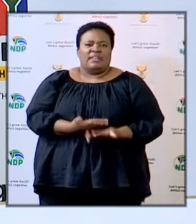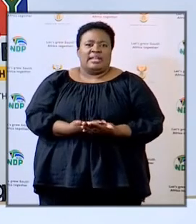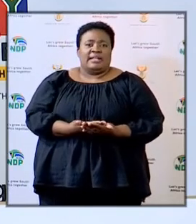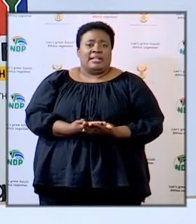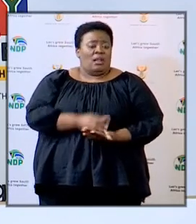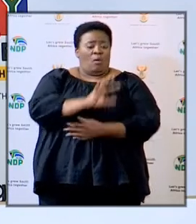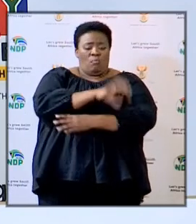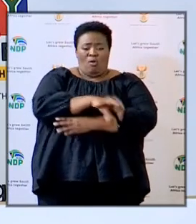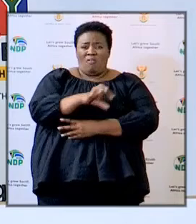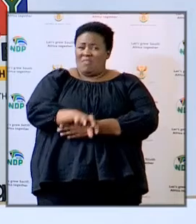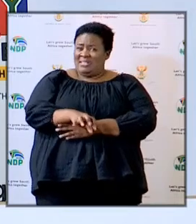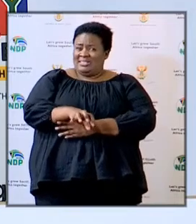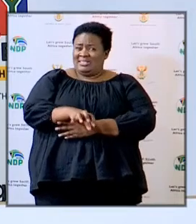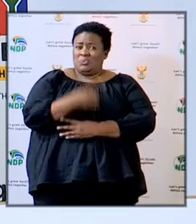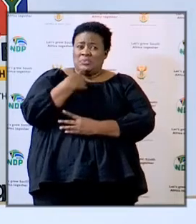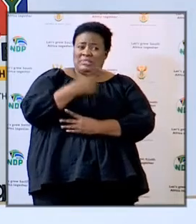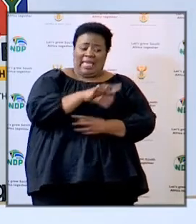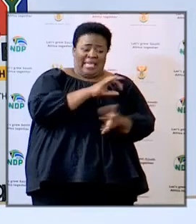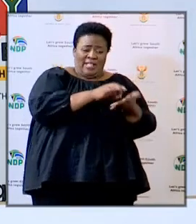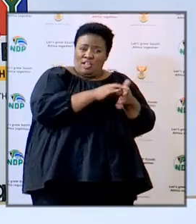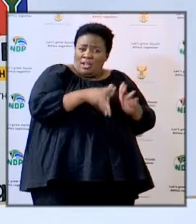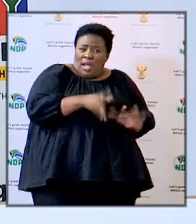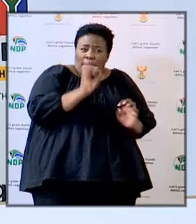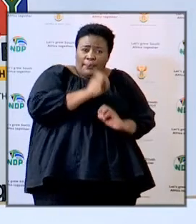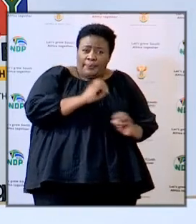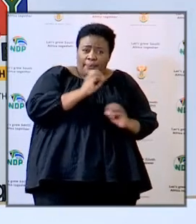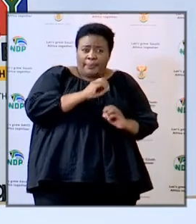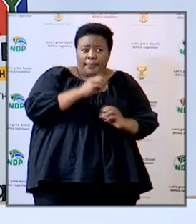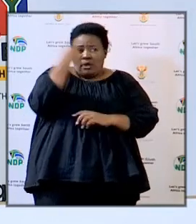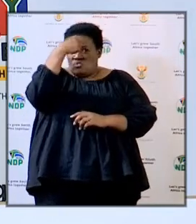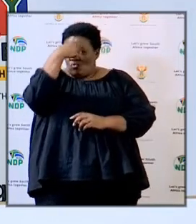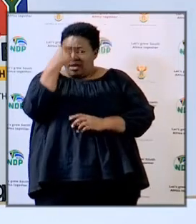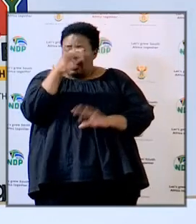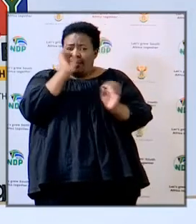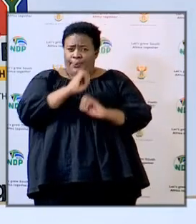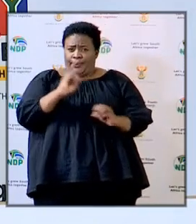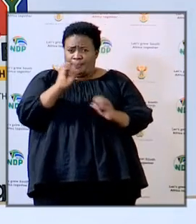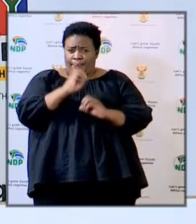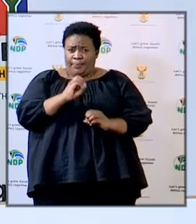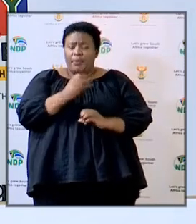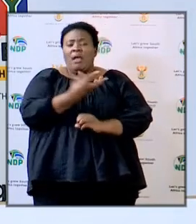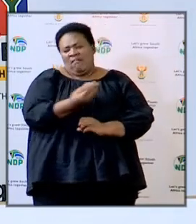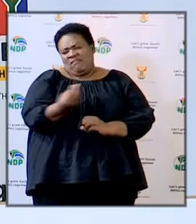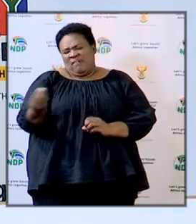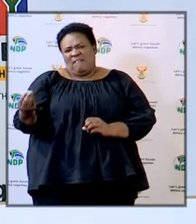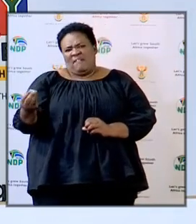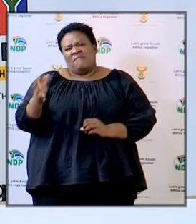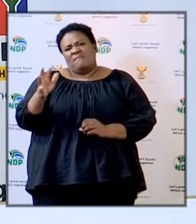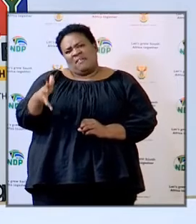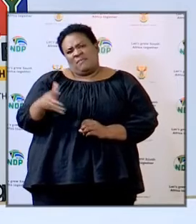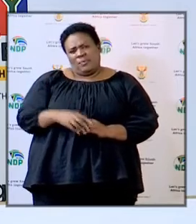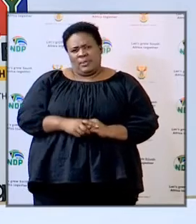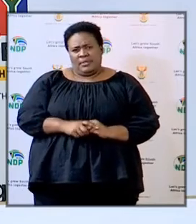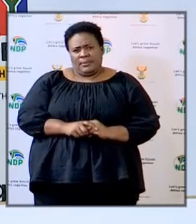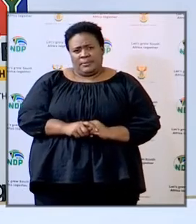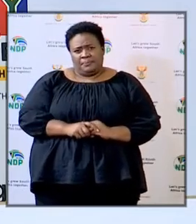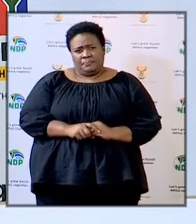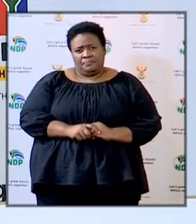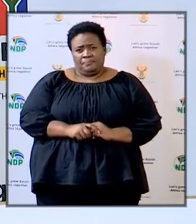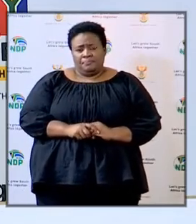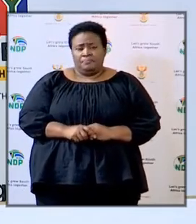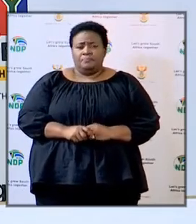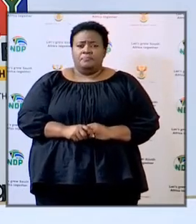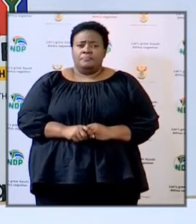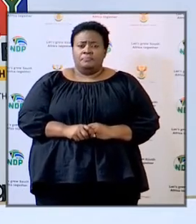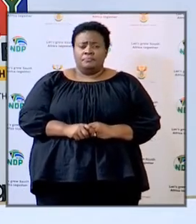that they don't have cleaners they don't have screeners they would in different forms as the minister correctly pointed